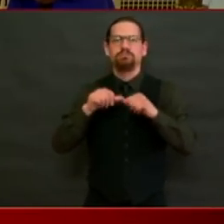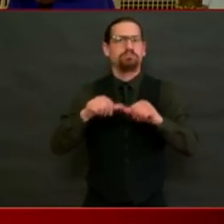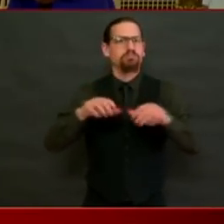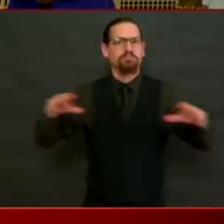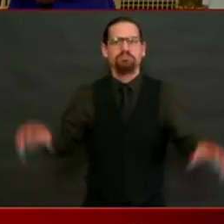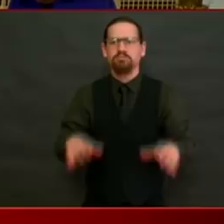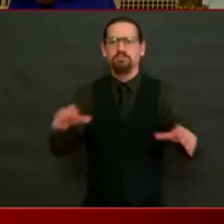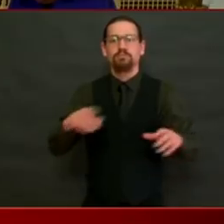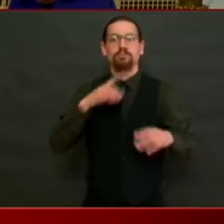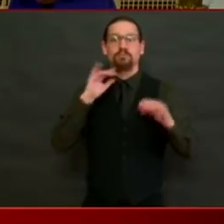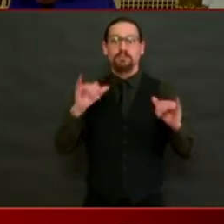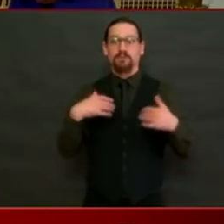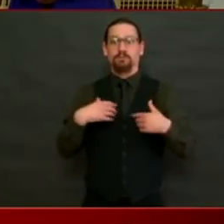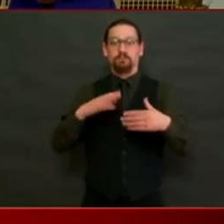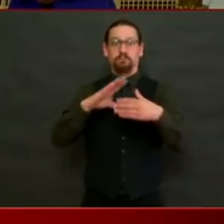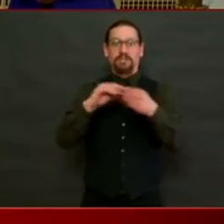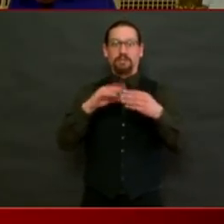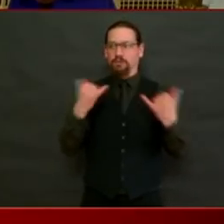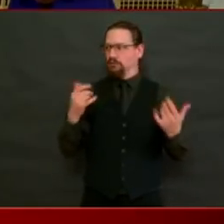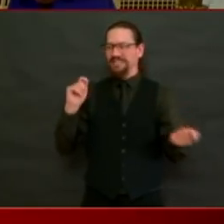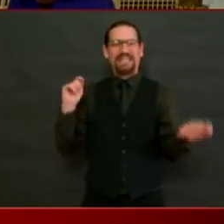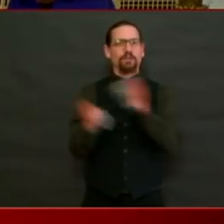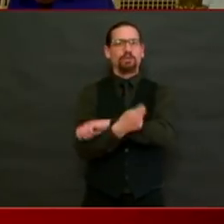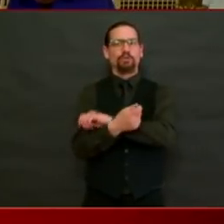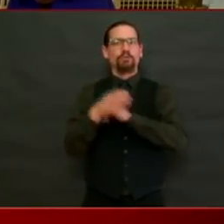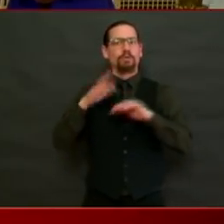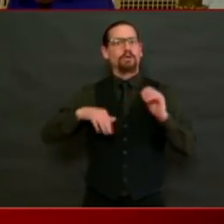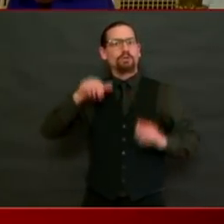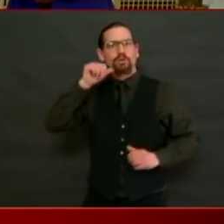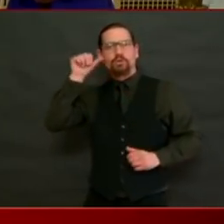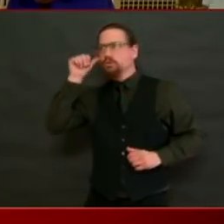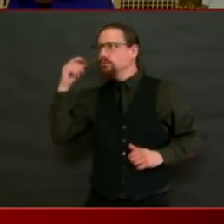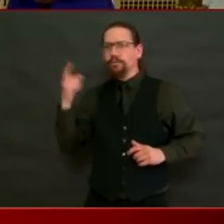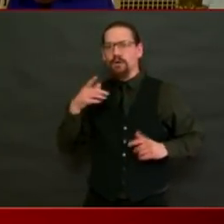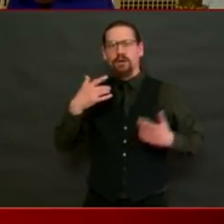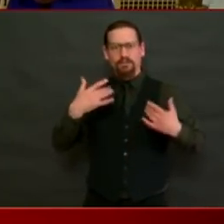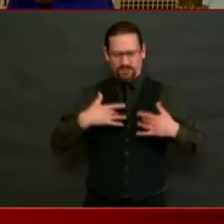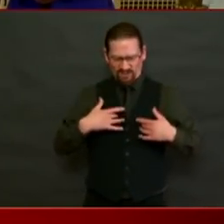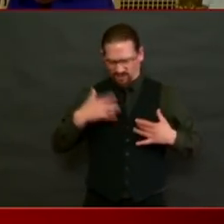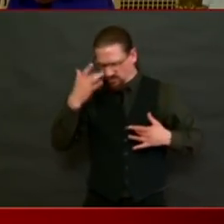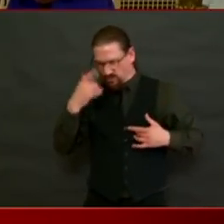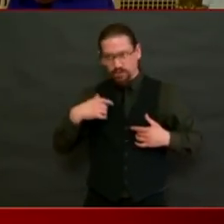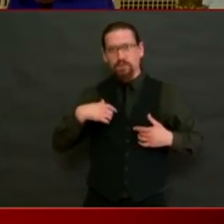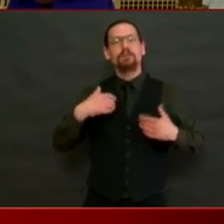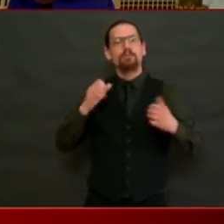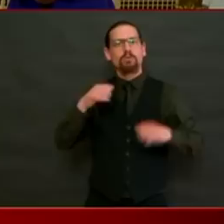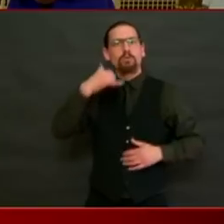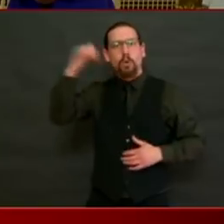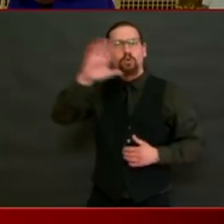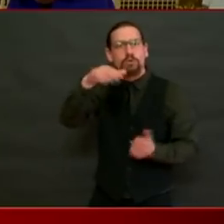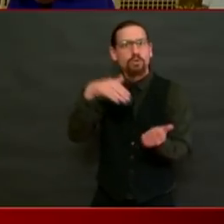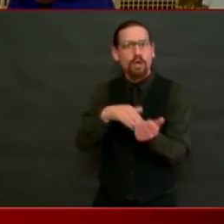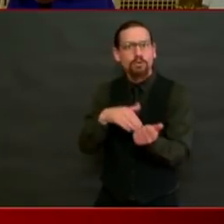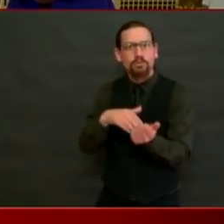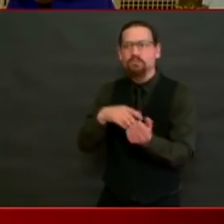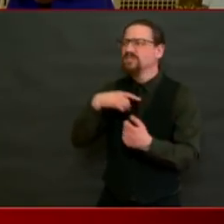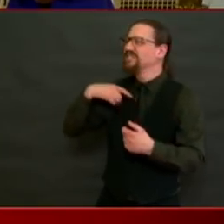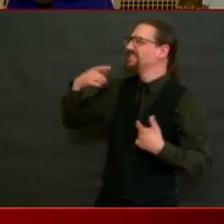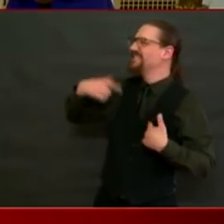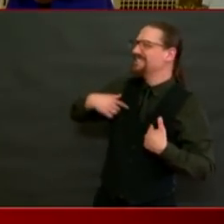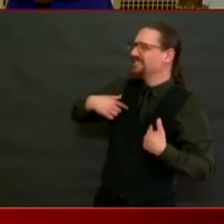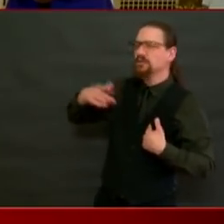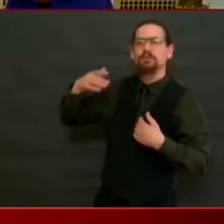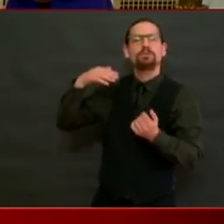you feel like you need to be tested, call your primary care provider. And if you're a primary care provider, don't be shy.